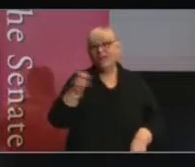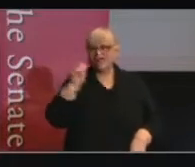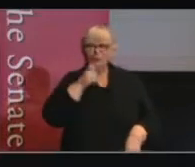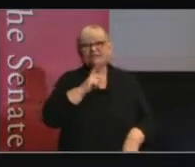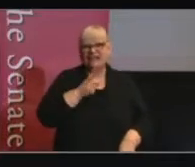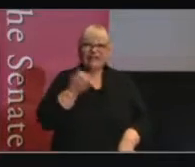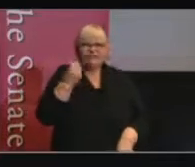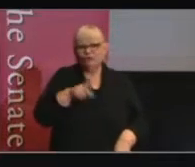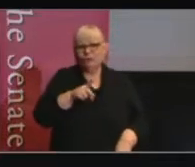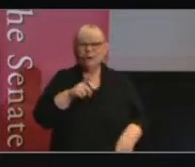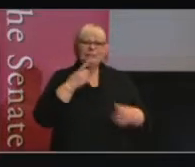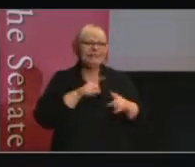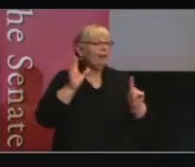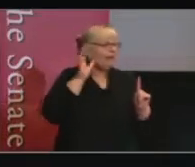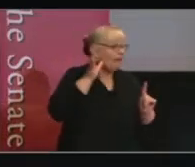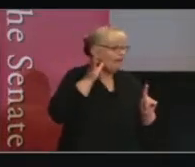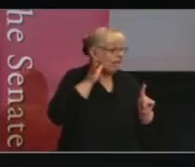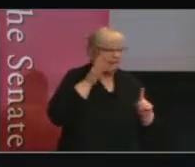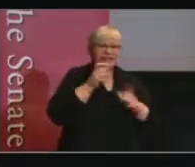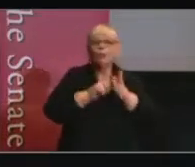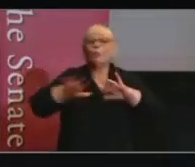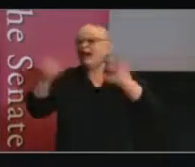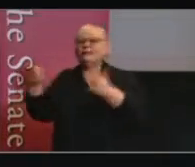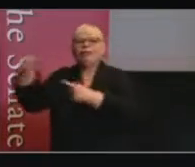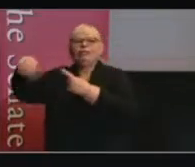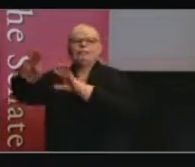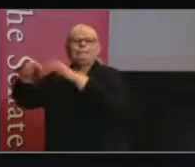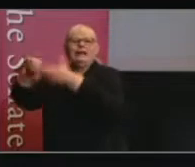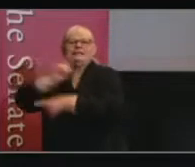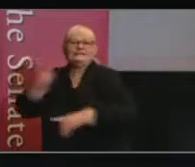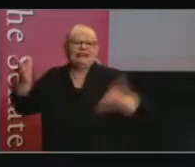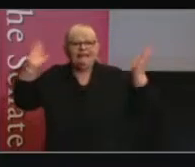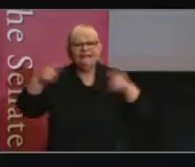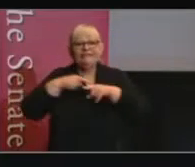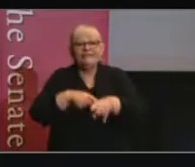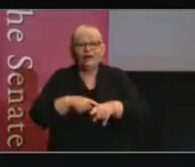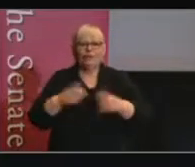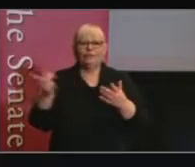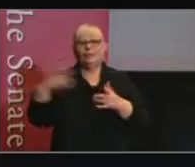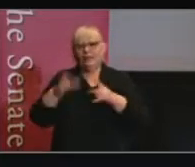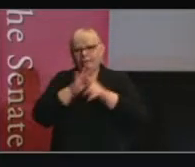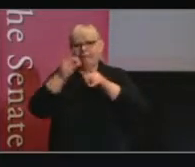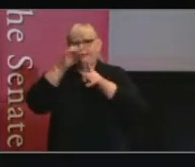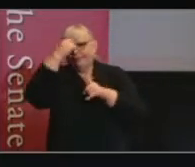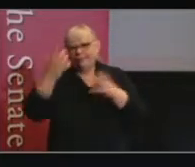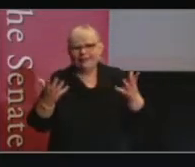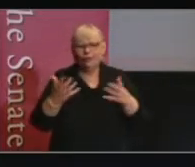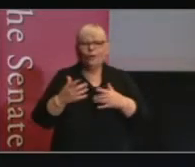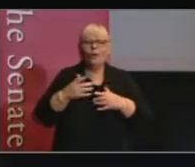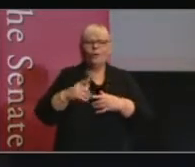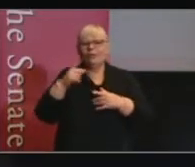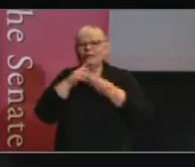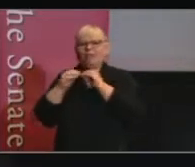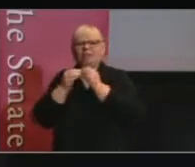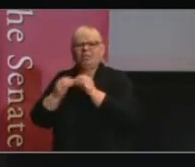that and then they go ahead and do whatever the party room says or they do something to advance their career or it's part of a political trade-off.